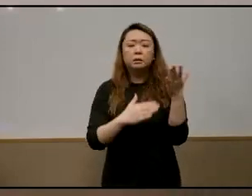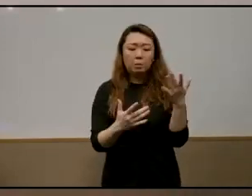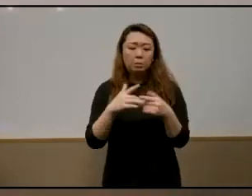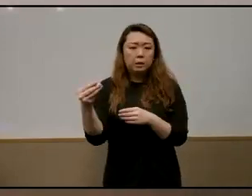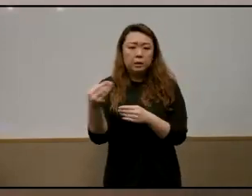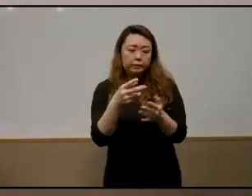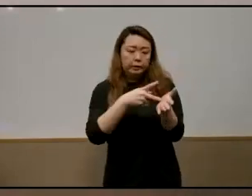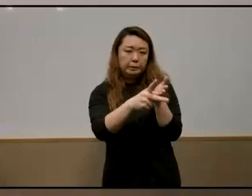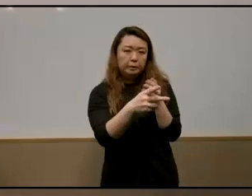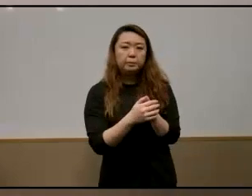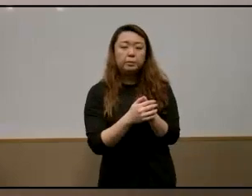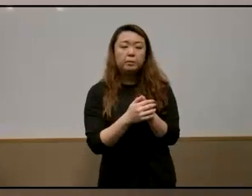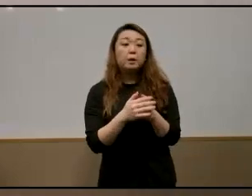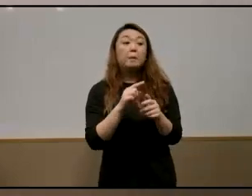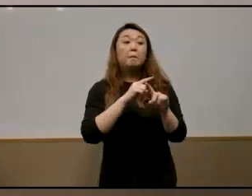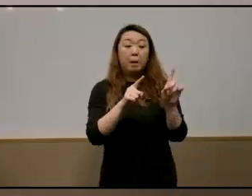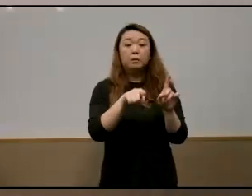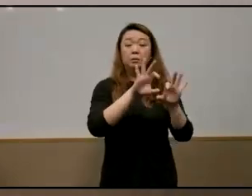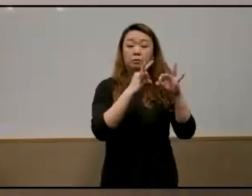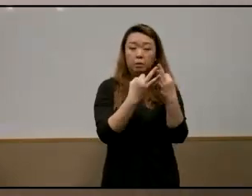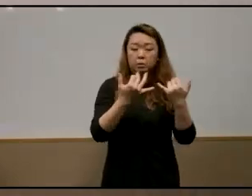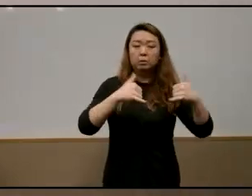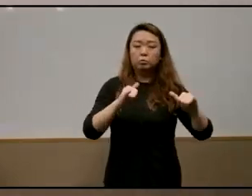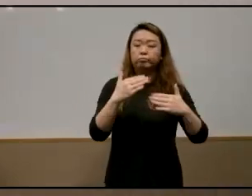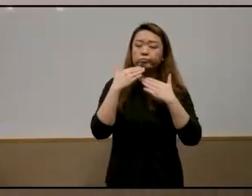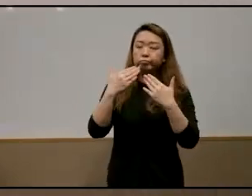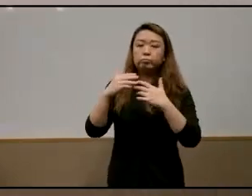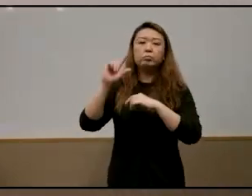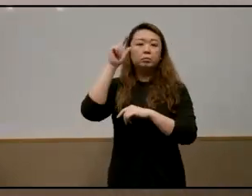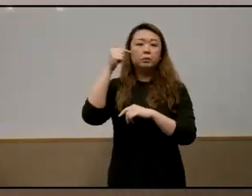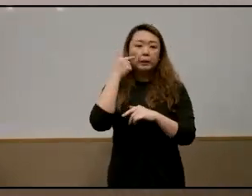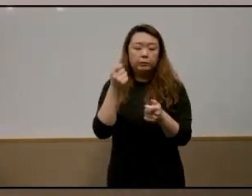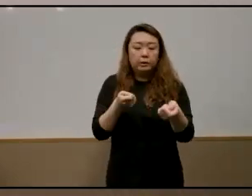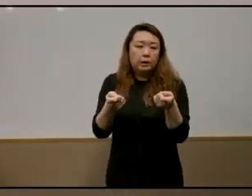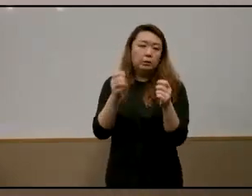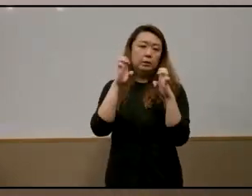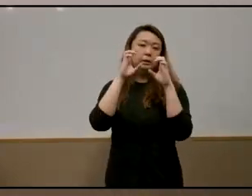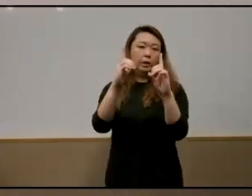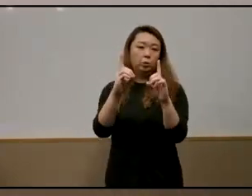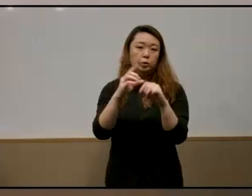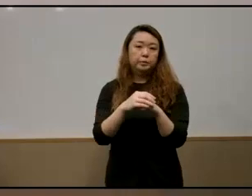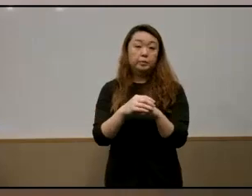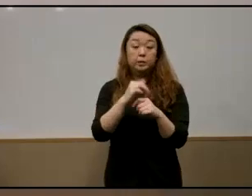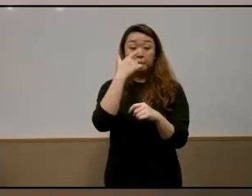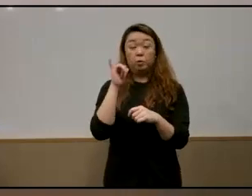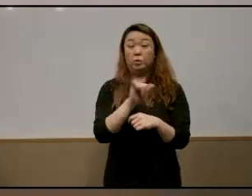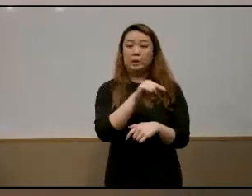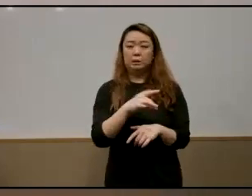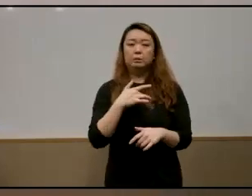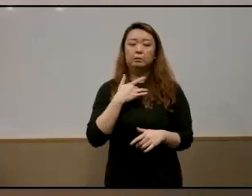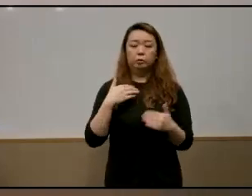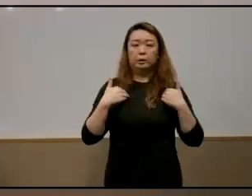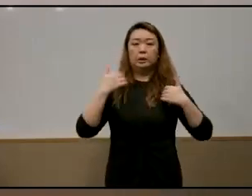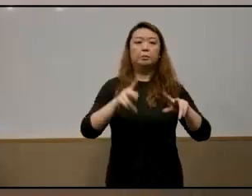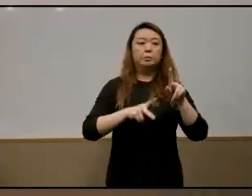said but they were grateful for the way the singapore government managed its education and in light of this they felt that young